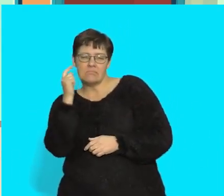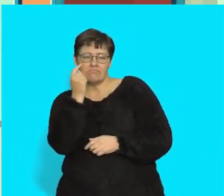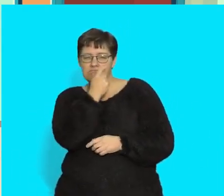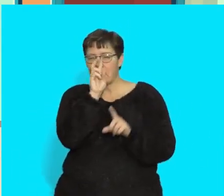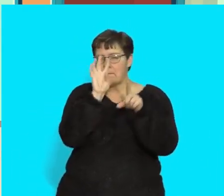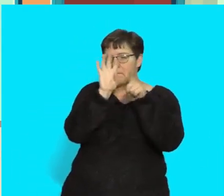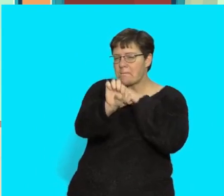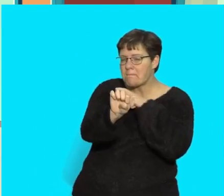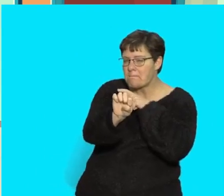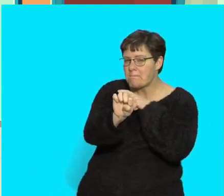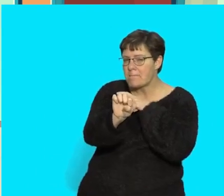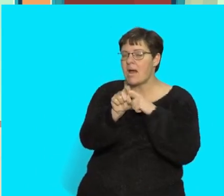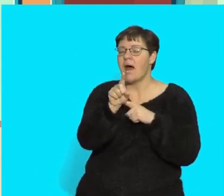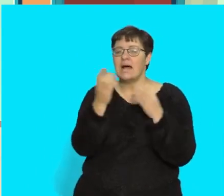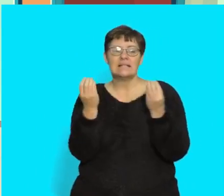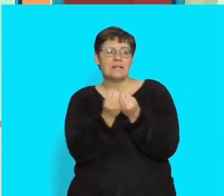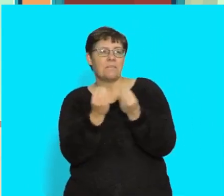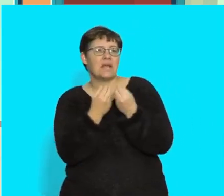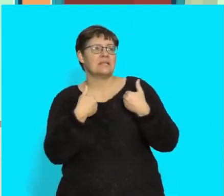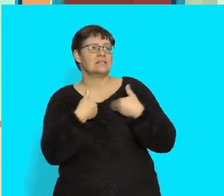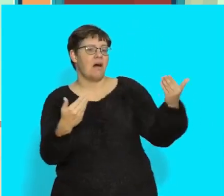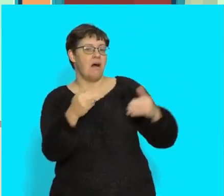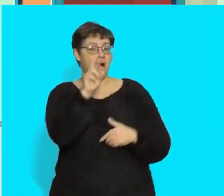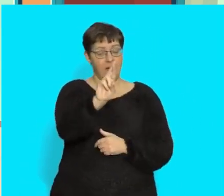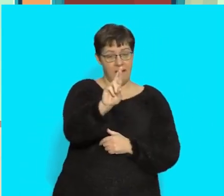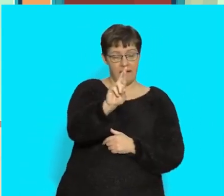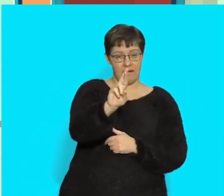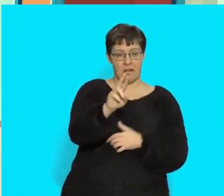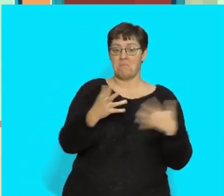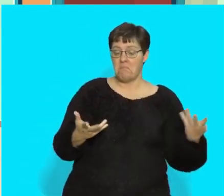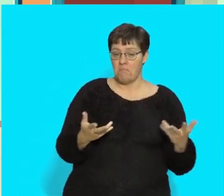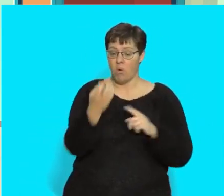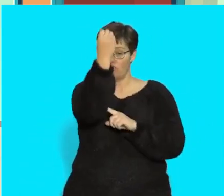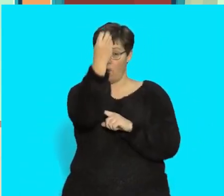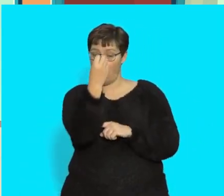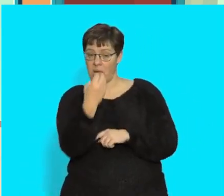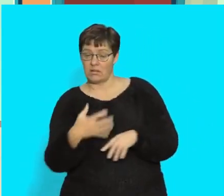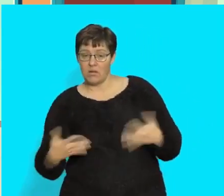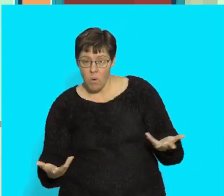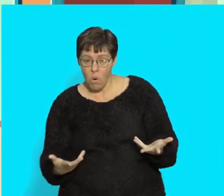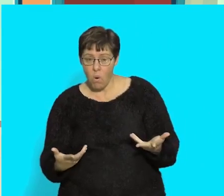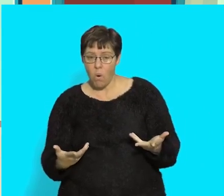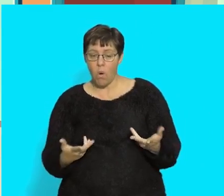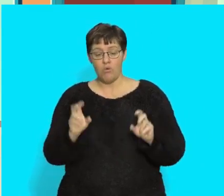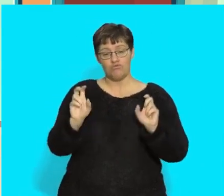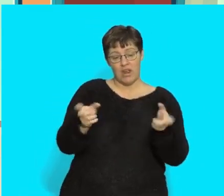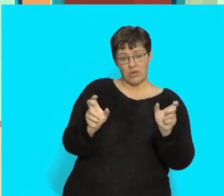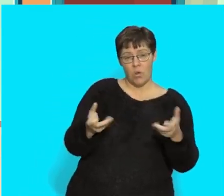something beginning with R. Is it a robot, or a radio, or rocks?